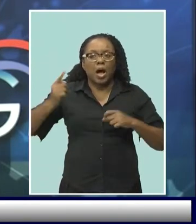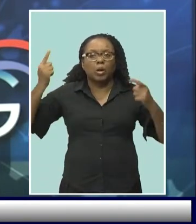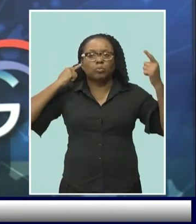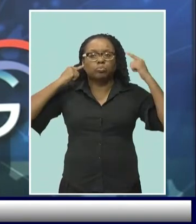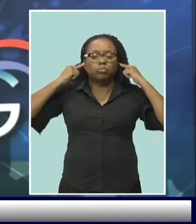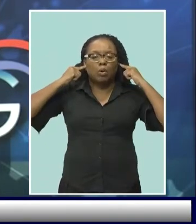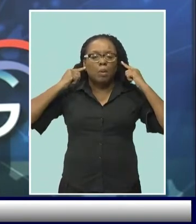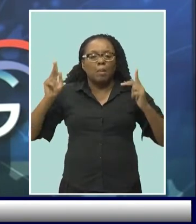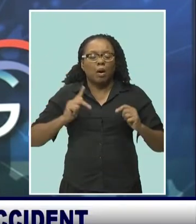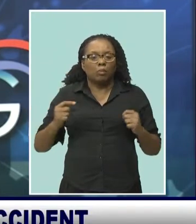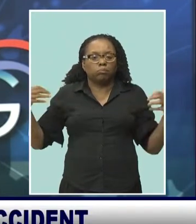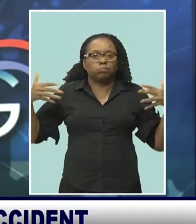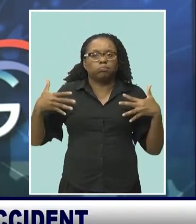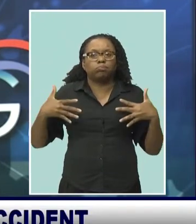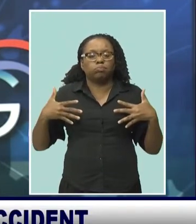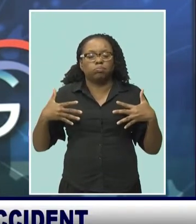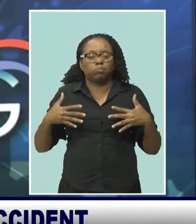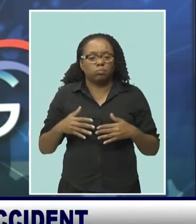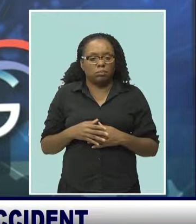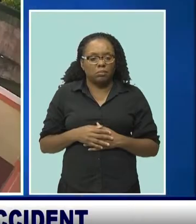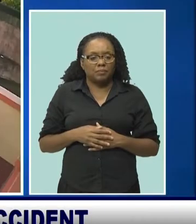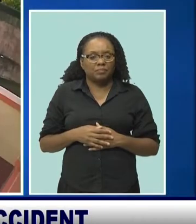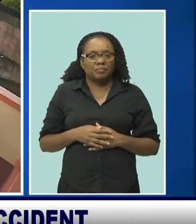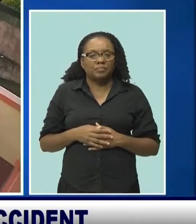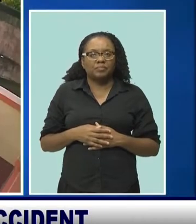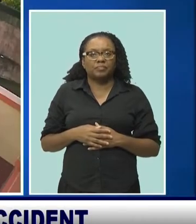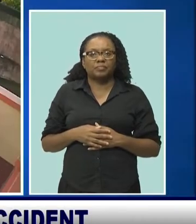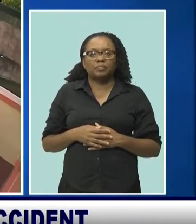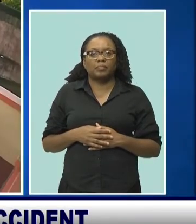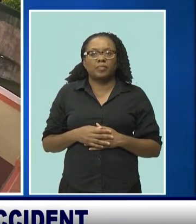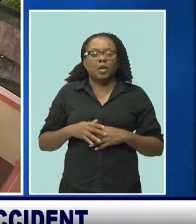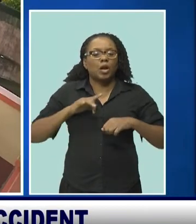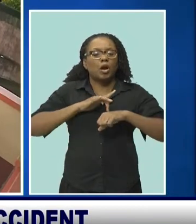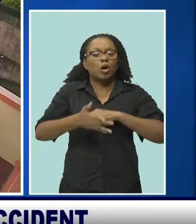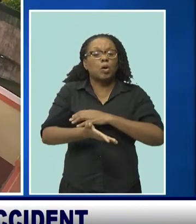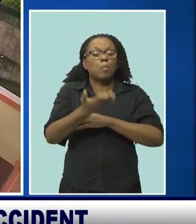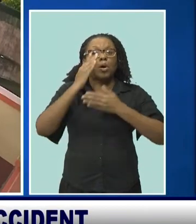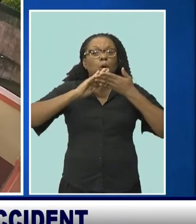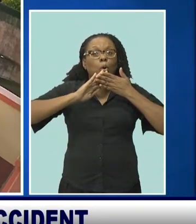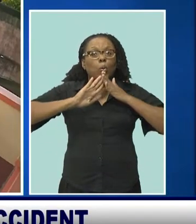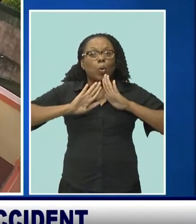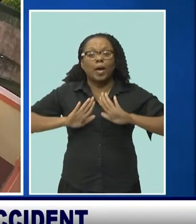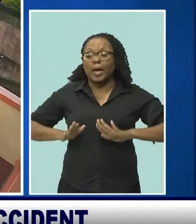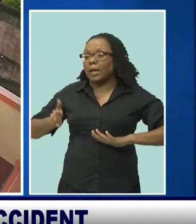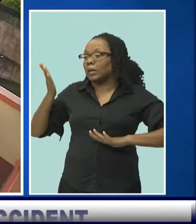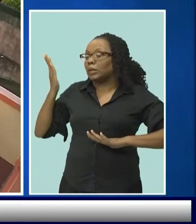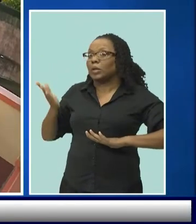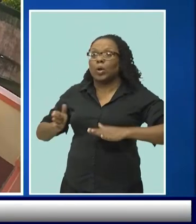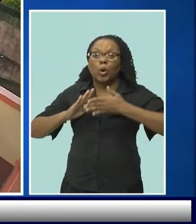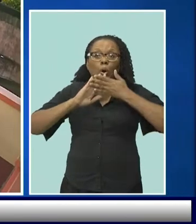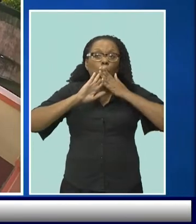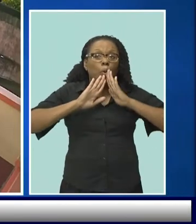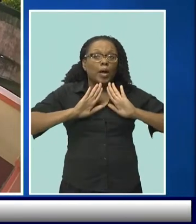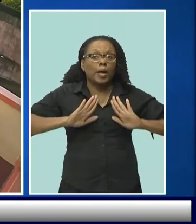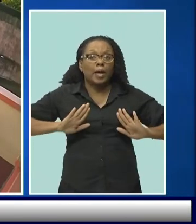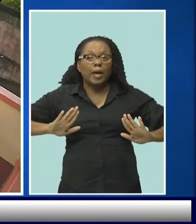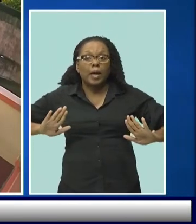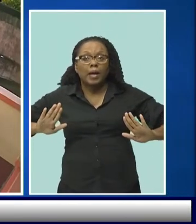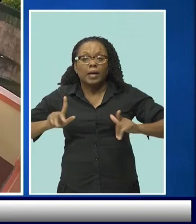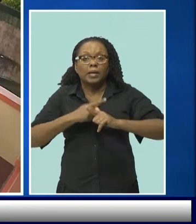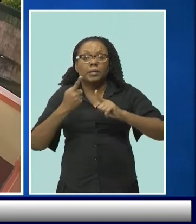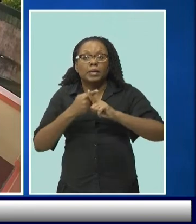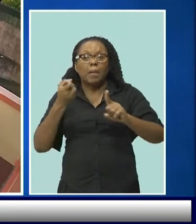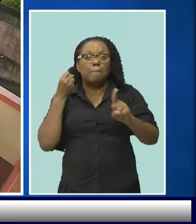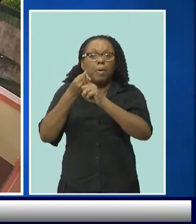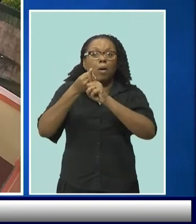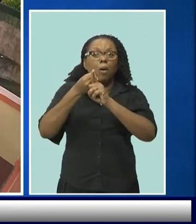transpired began to circulate. The tranquil early morning atmosphere on Prospect Main Road, St. James, was abruptly